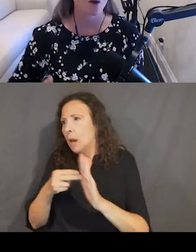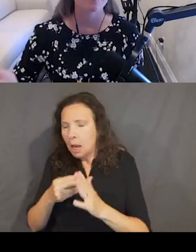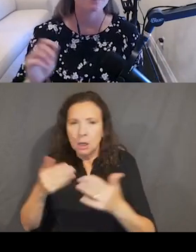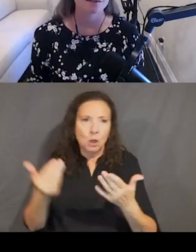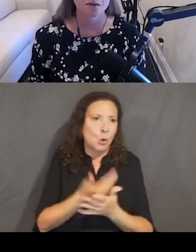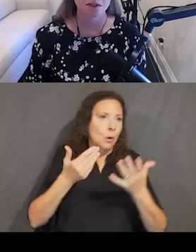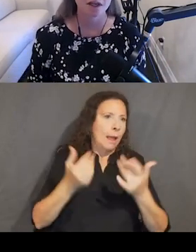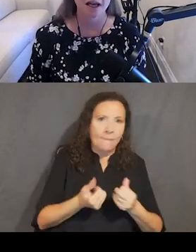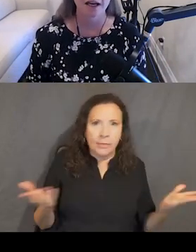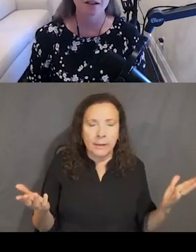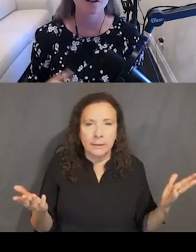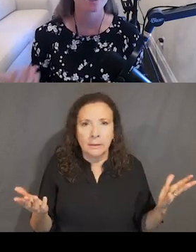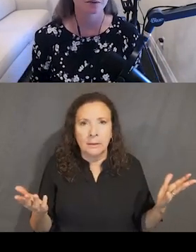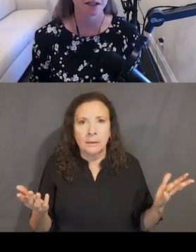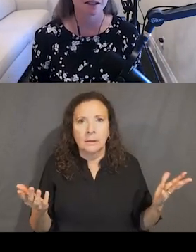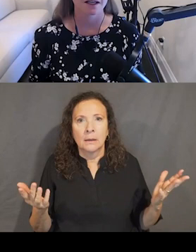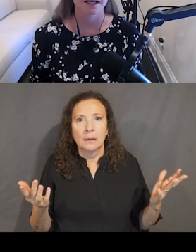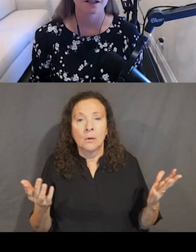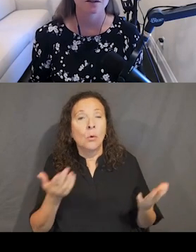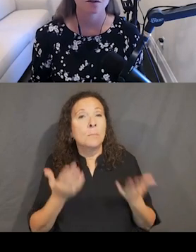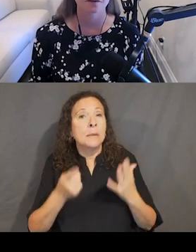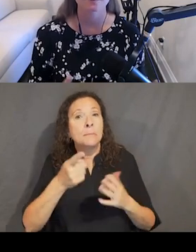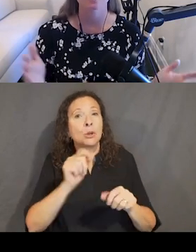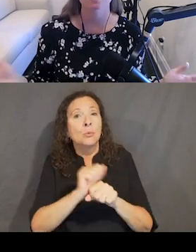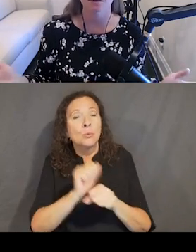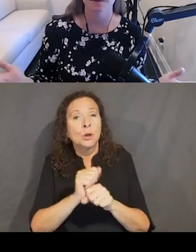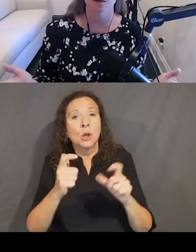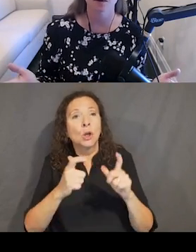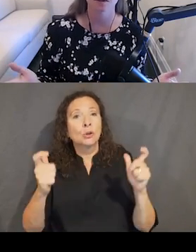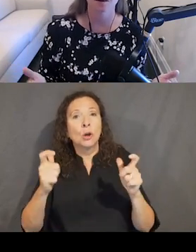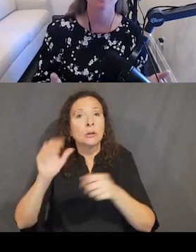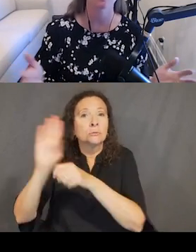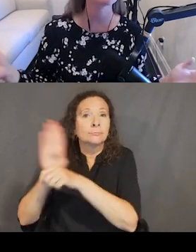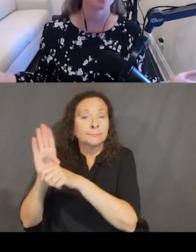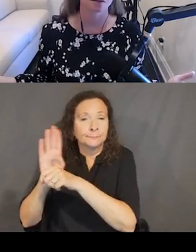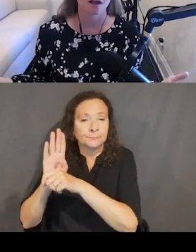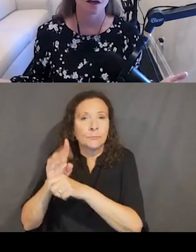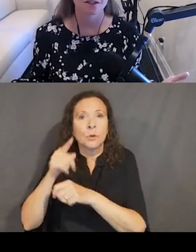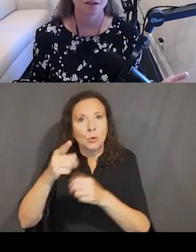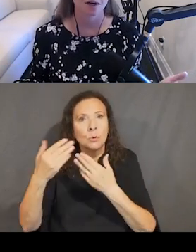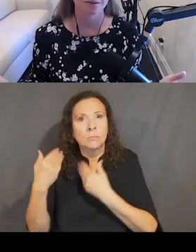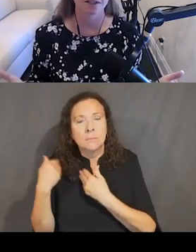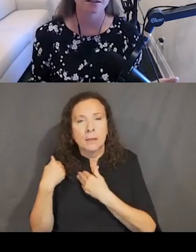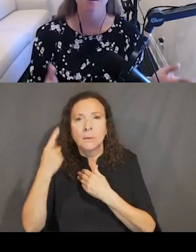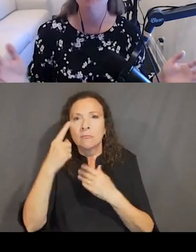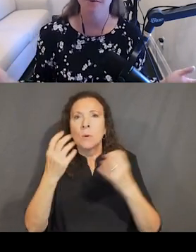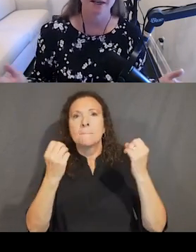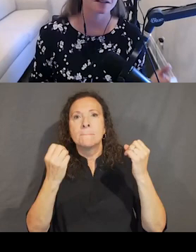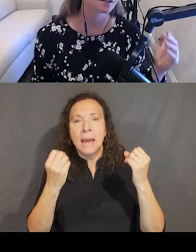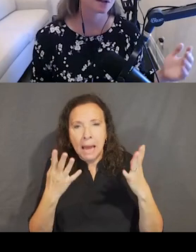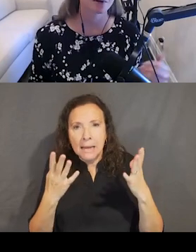Or maybe you work at a large enterprise and you're responsible for a multitude of digital properties,